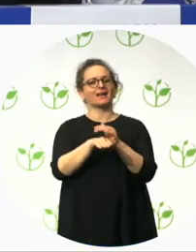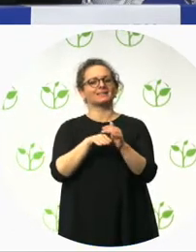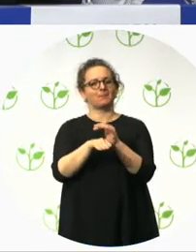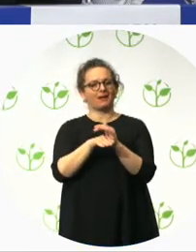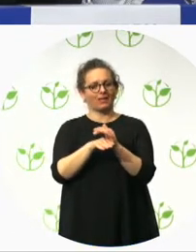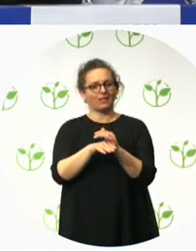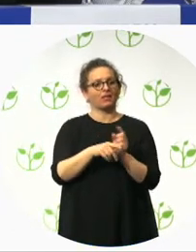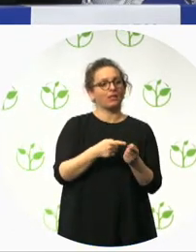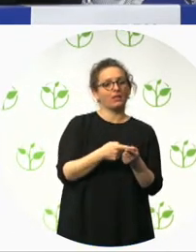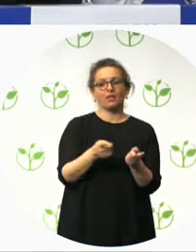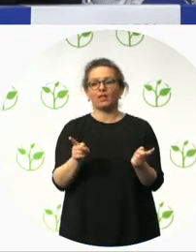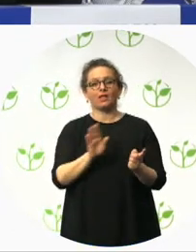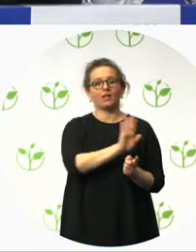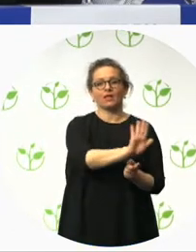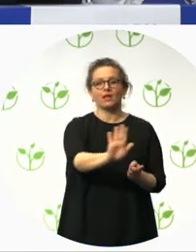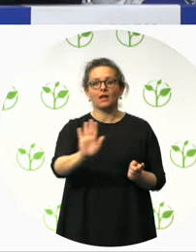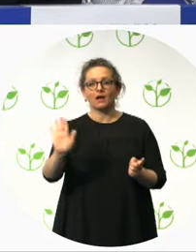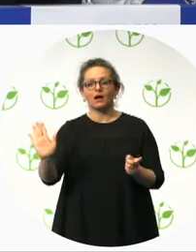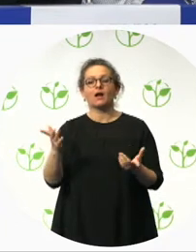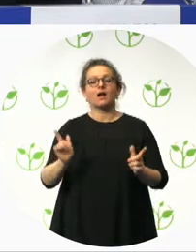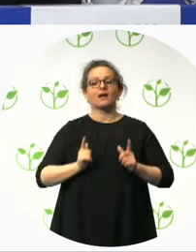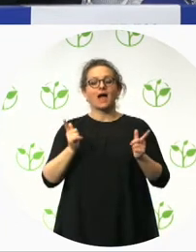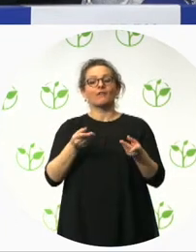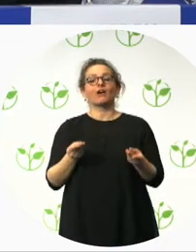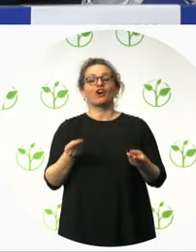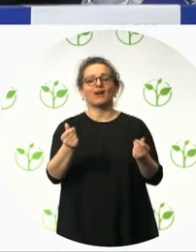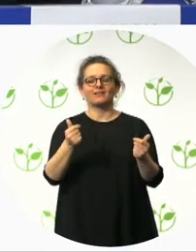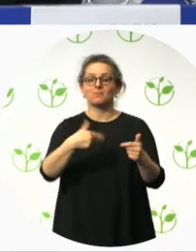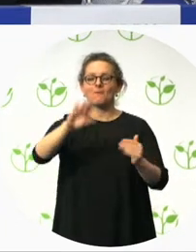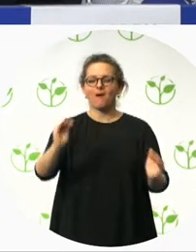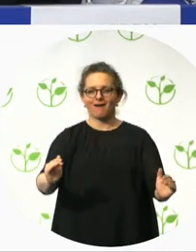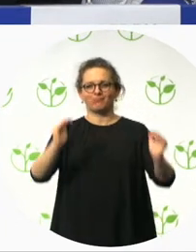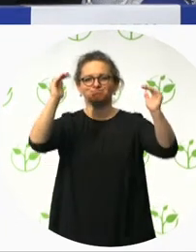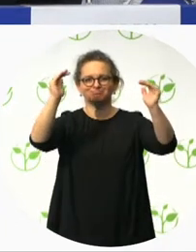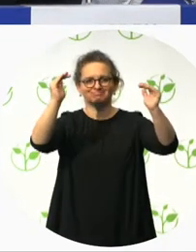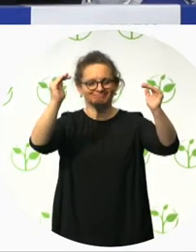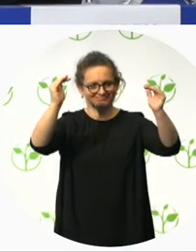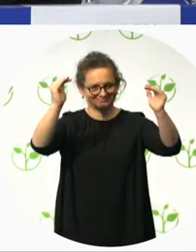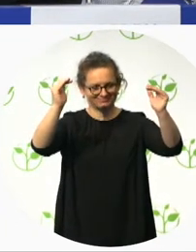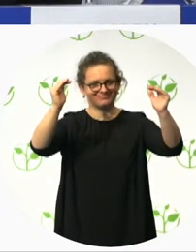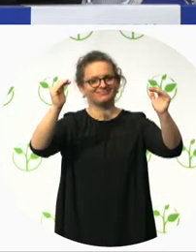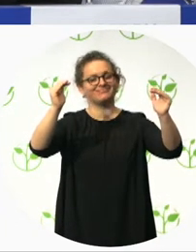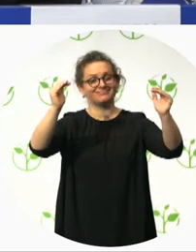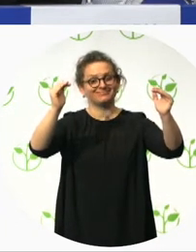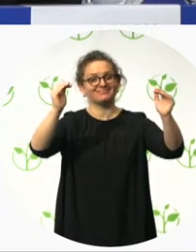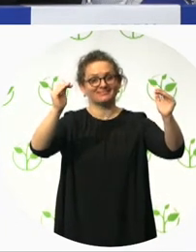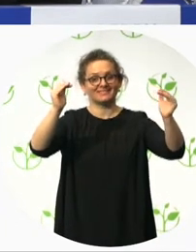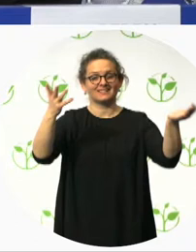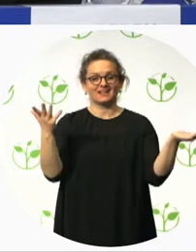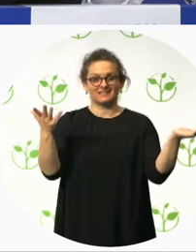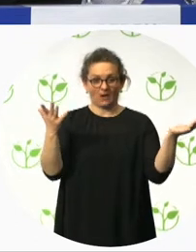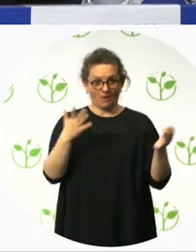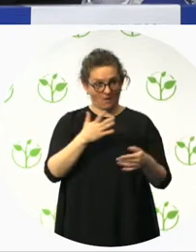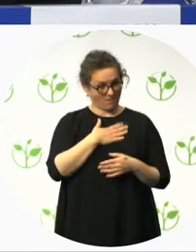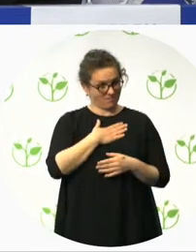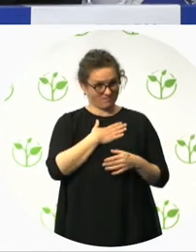the Y really is, um, ending up, it's, it's really about an environment for everybody, um, with